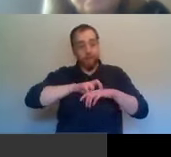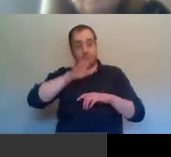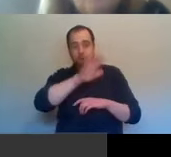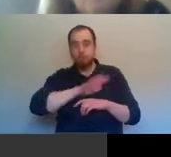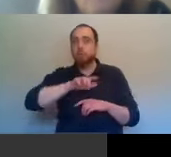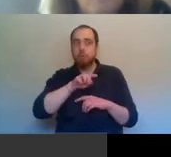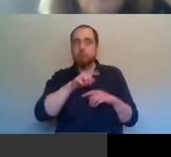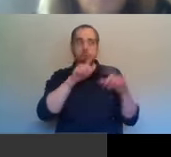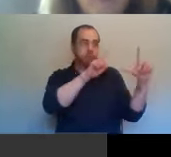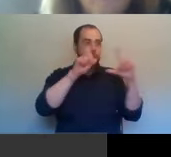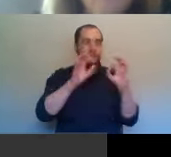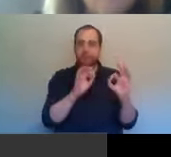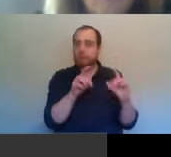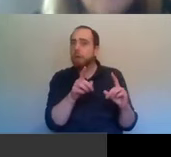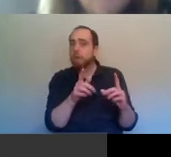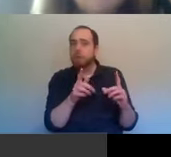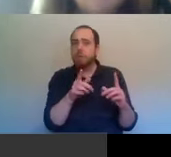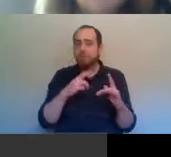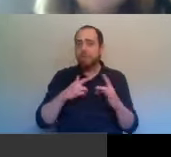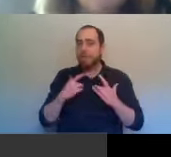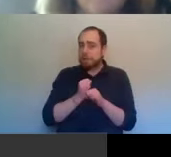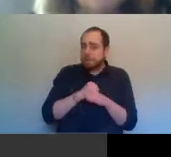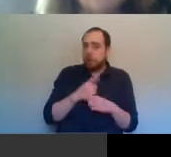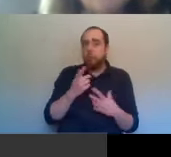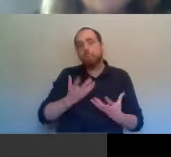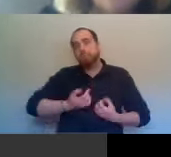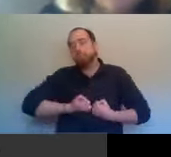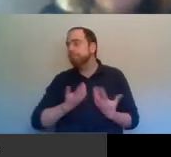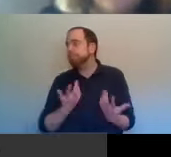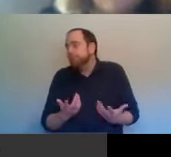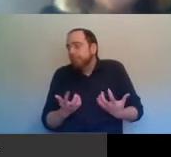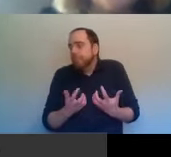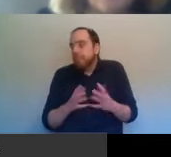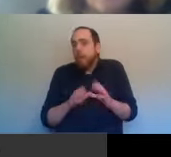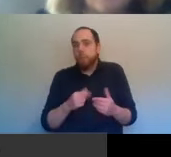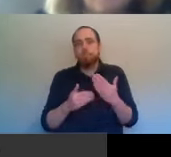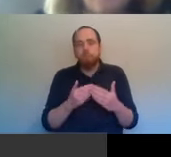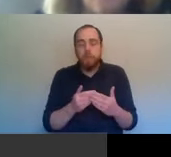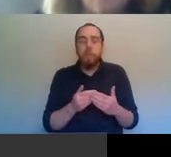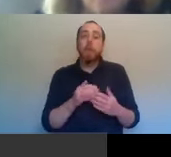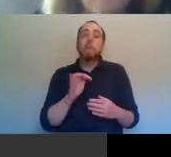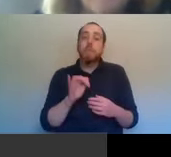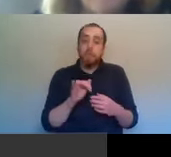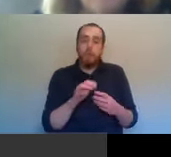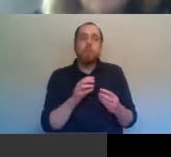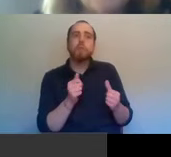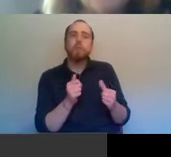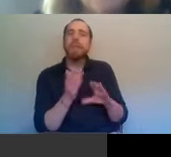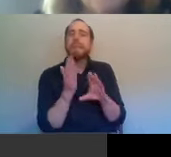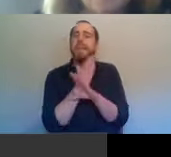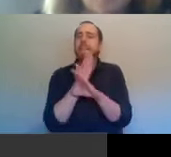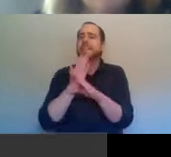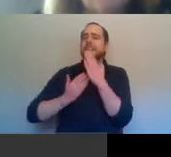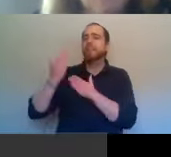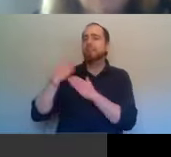that's just the way it is? Well, I think there is a certain degree of hidden history there. There are more women that